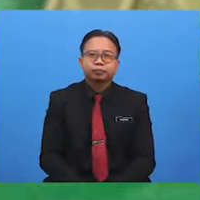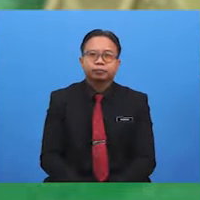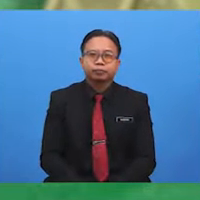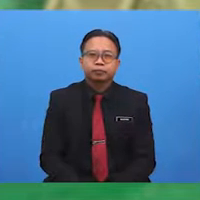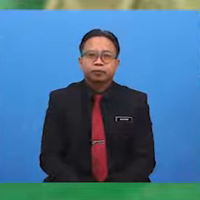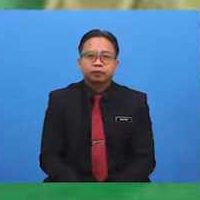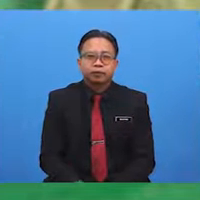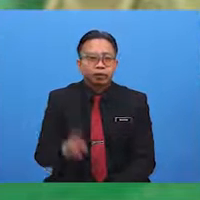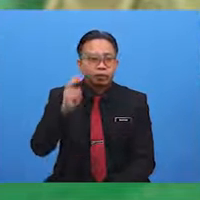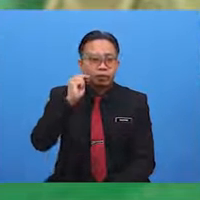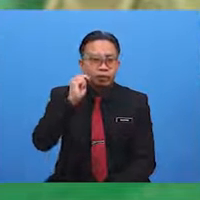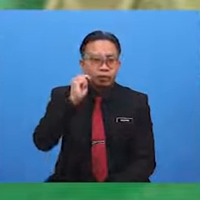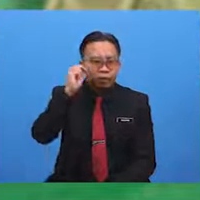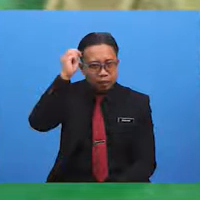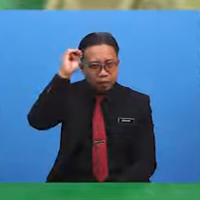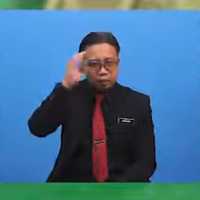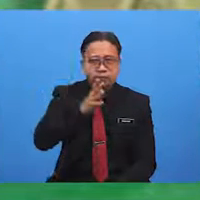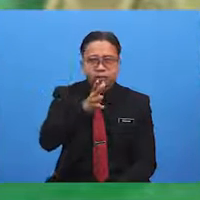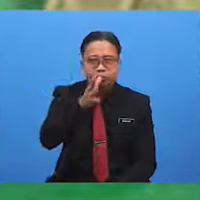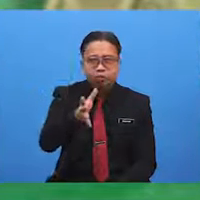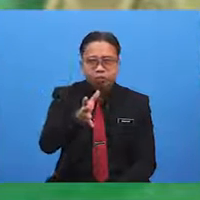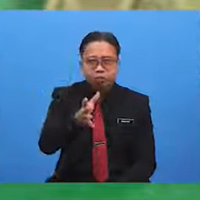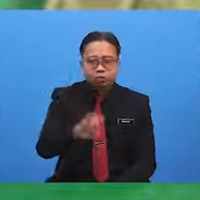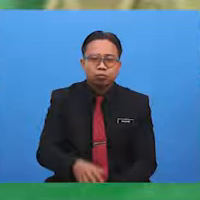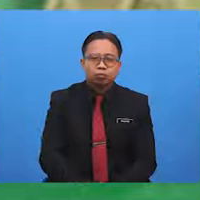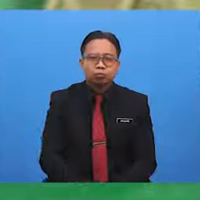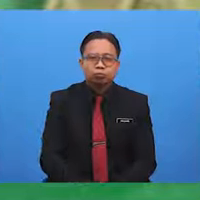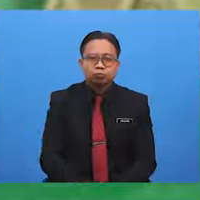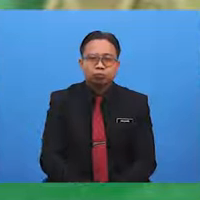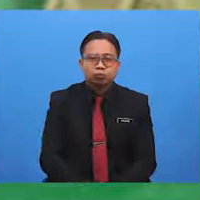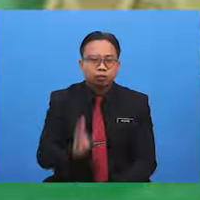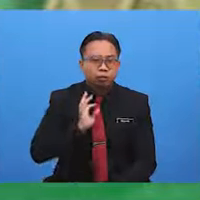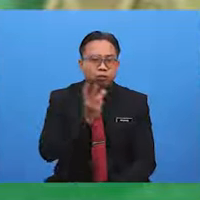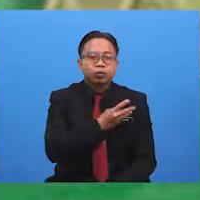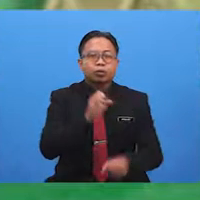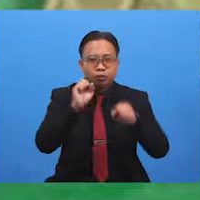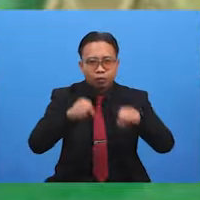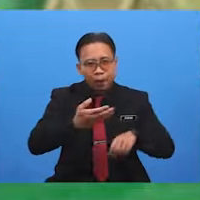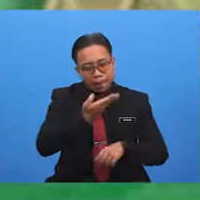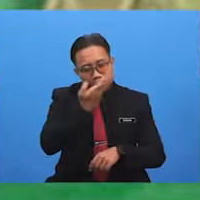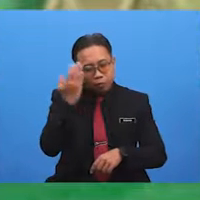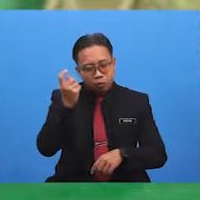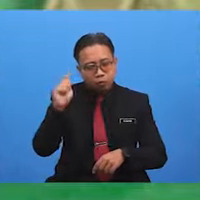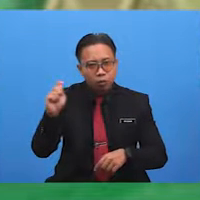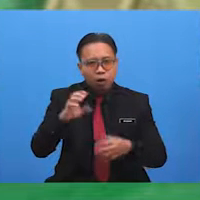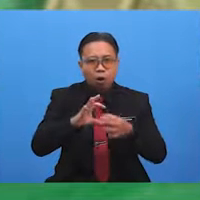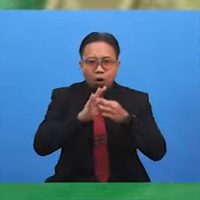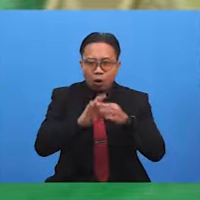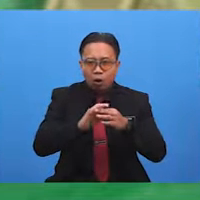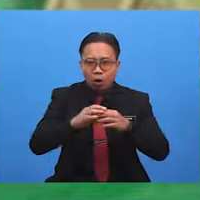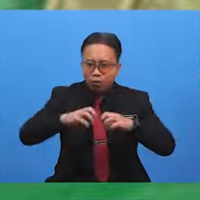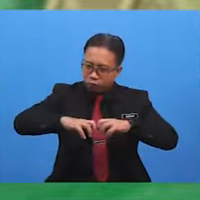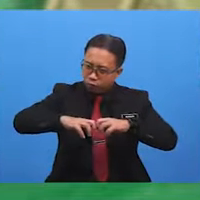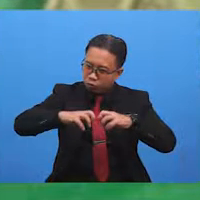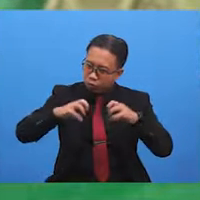Naeem's grandmother's compound looks really neat now. We could also smell the aroma of a